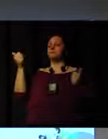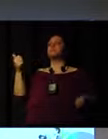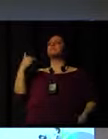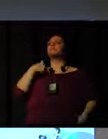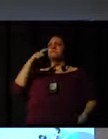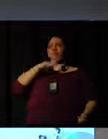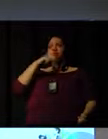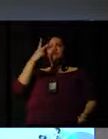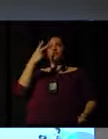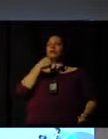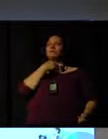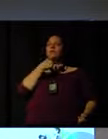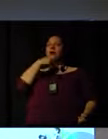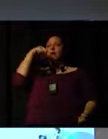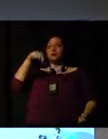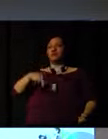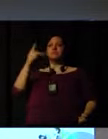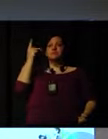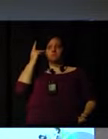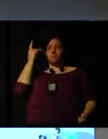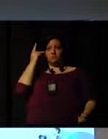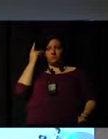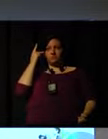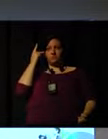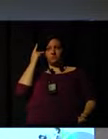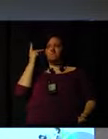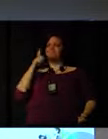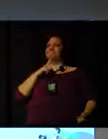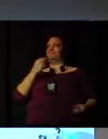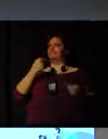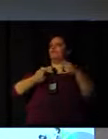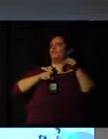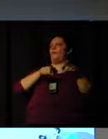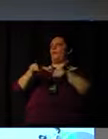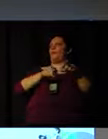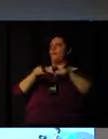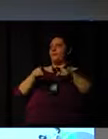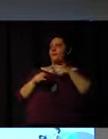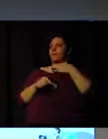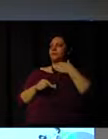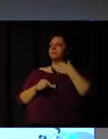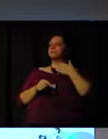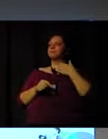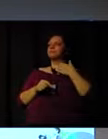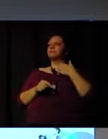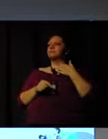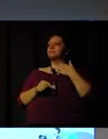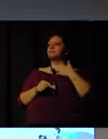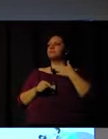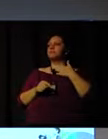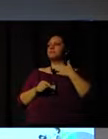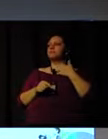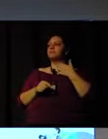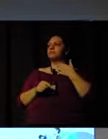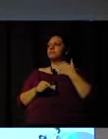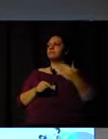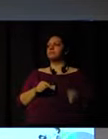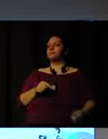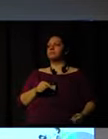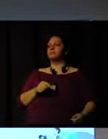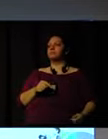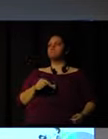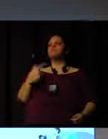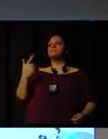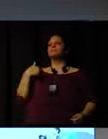sports with children. This is a great experience. We also, we always have two places that are very,